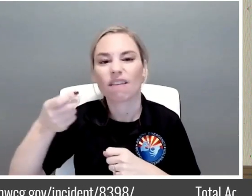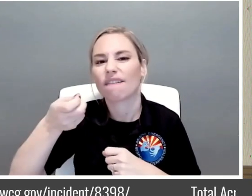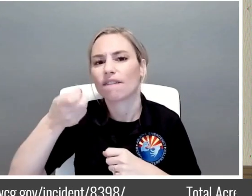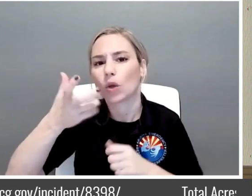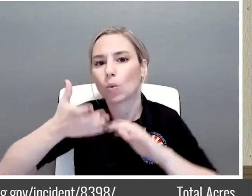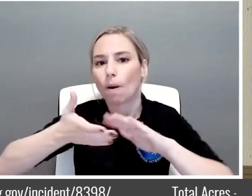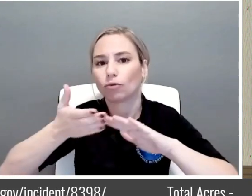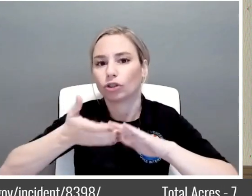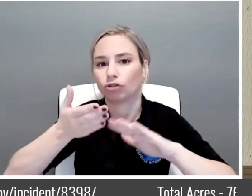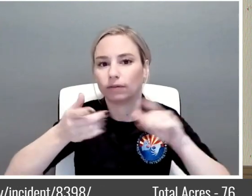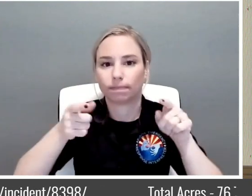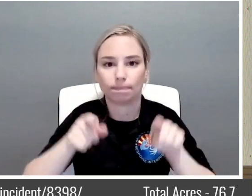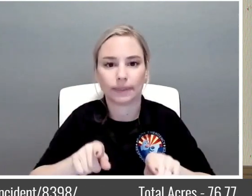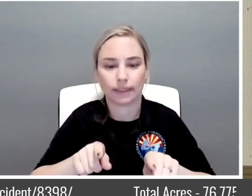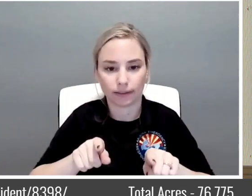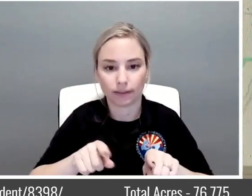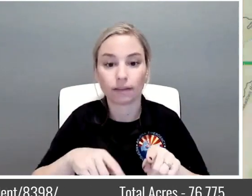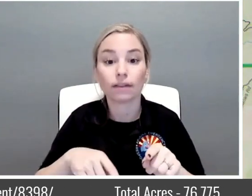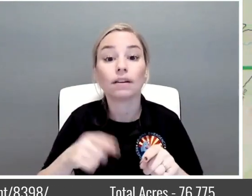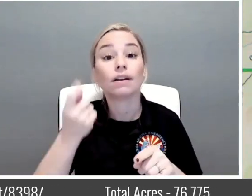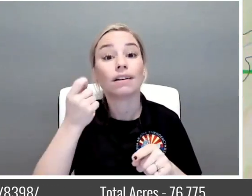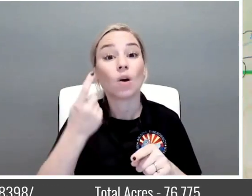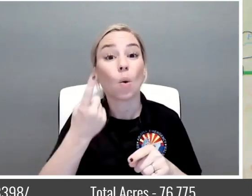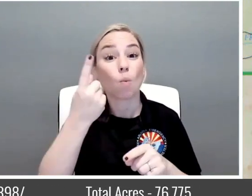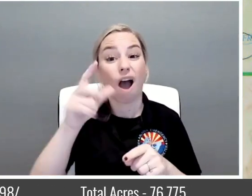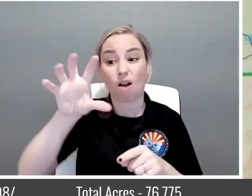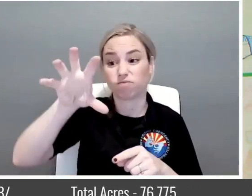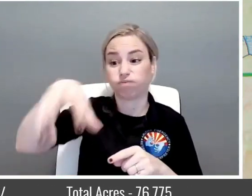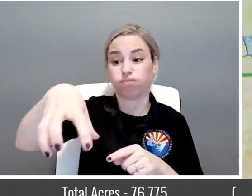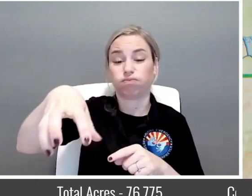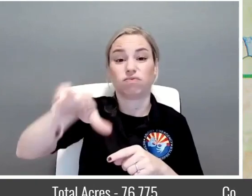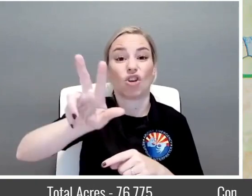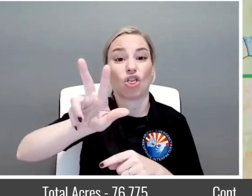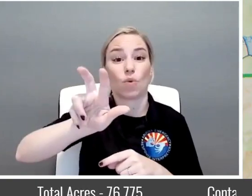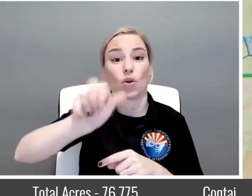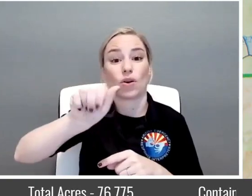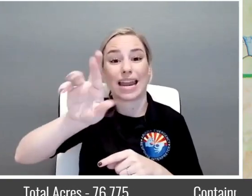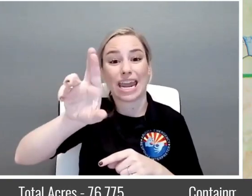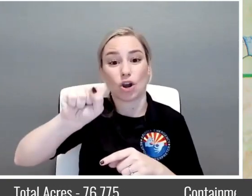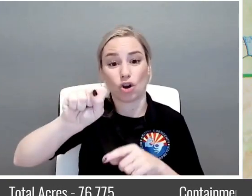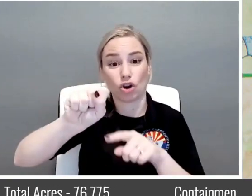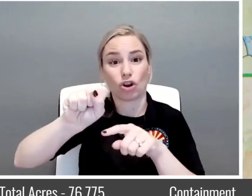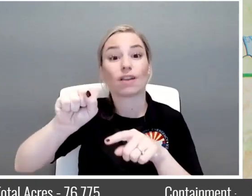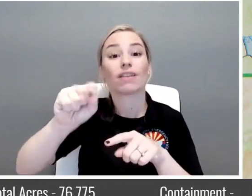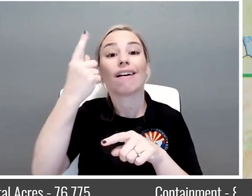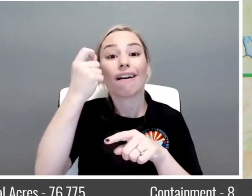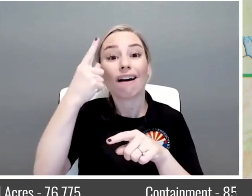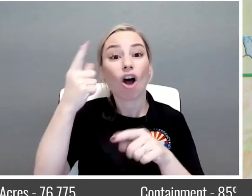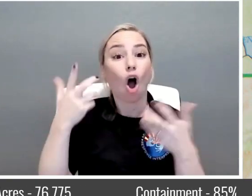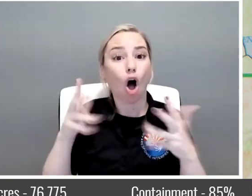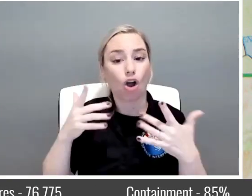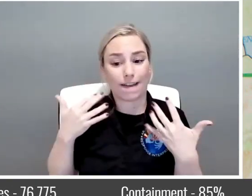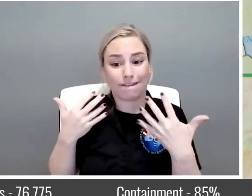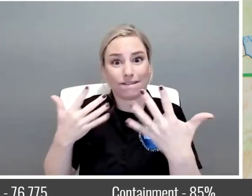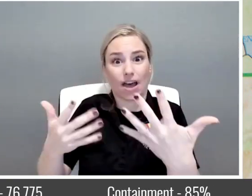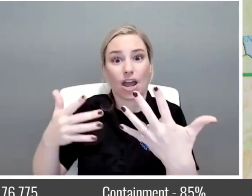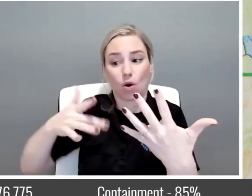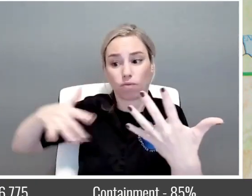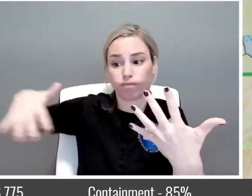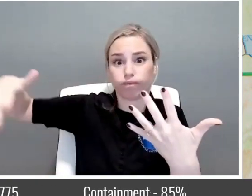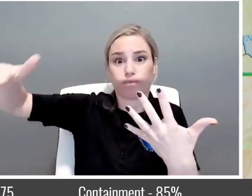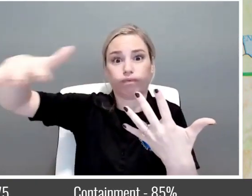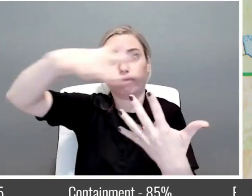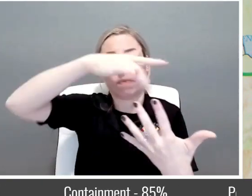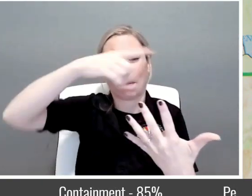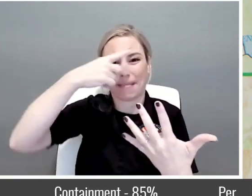on. We have a large island about 300 acres that's well interior. However, it is putting up some smoke that you may see